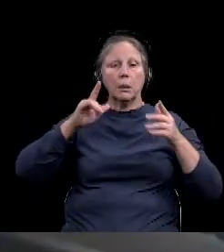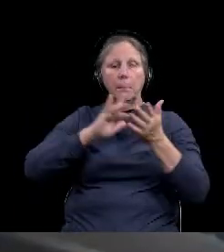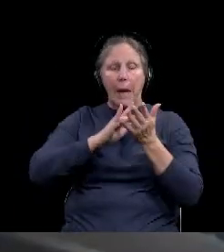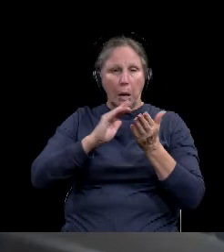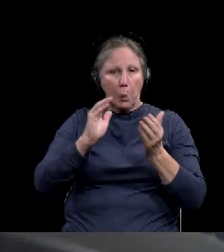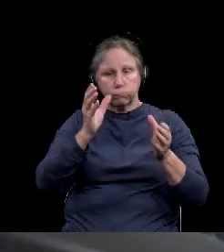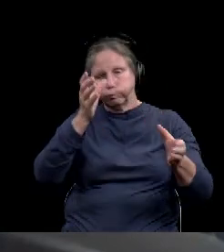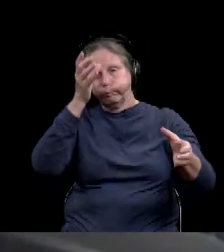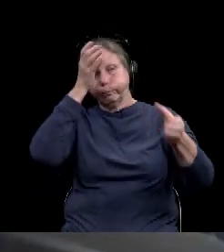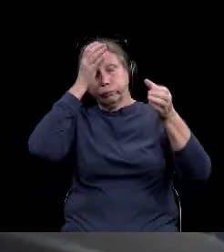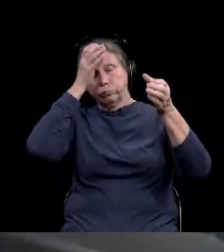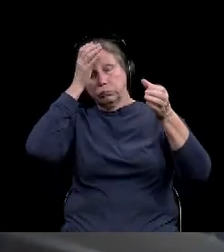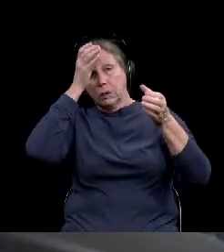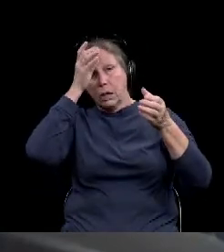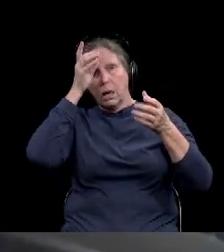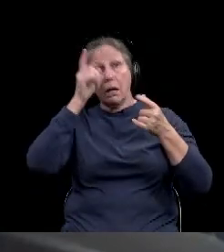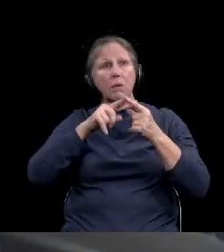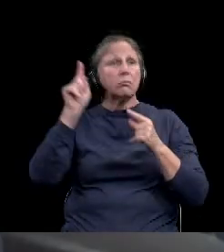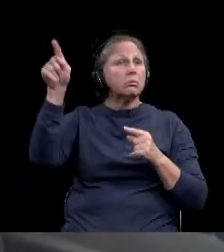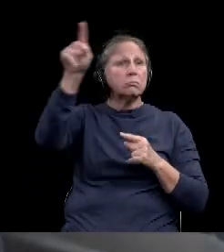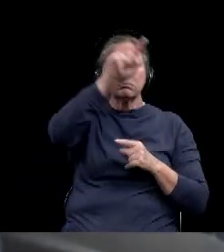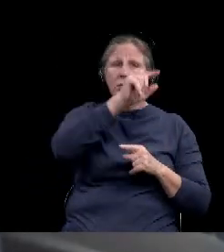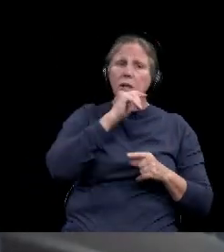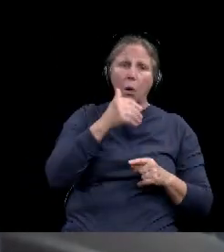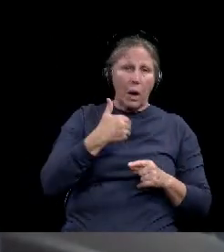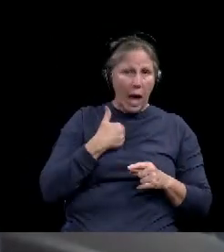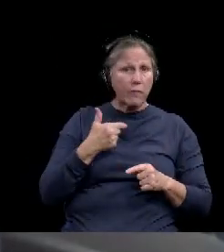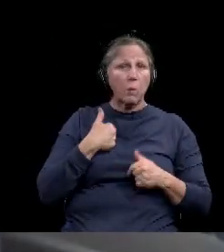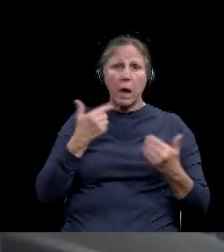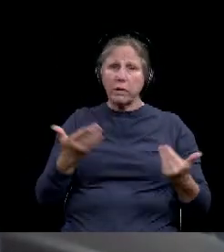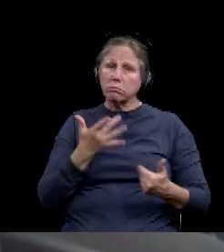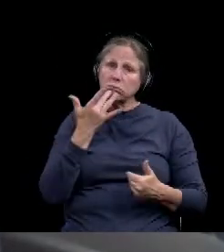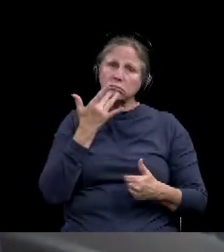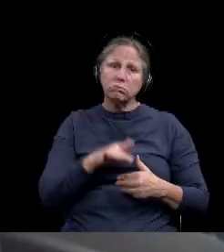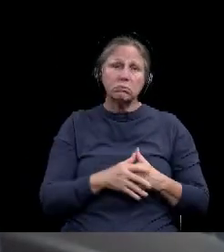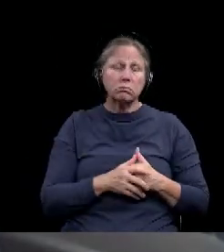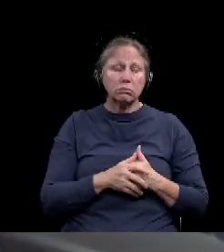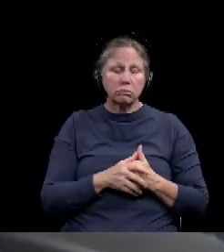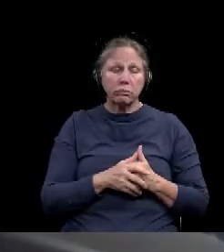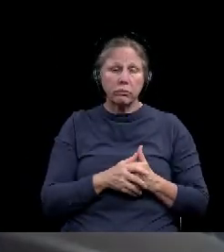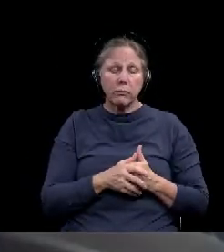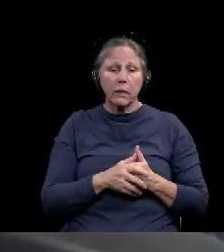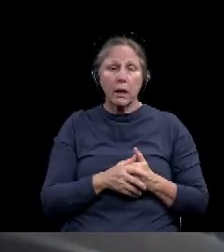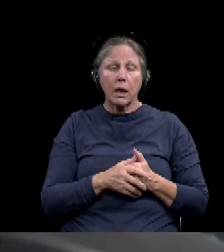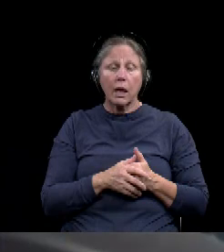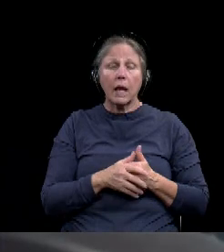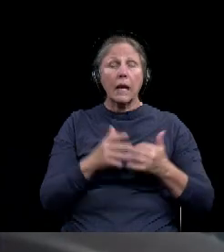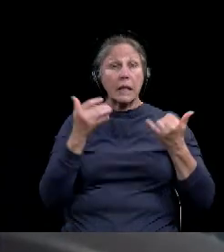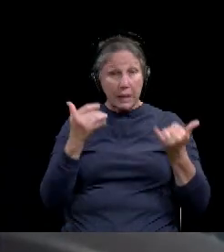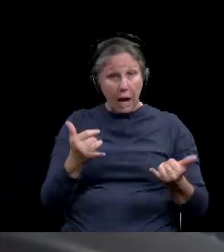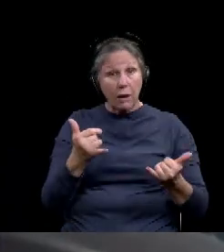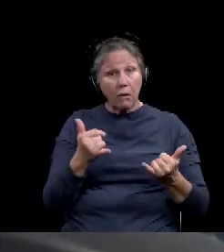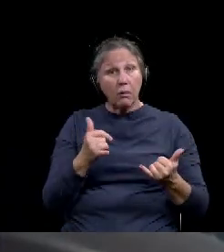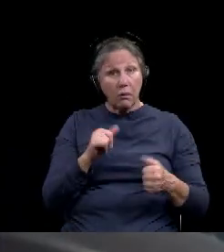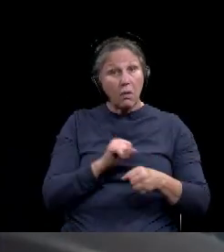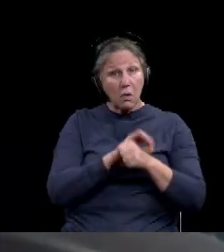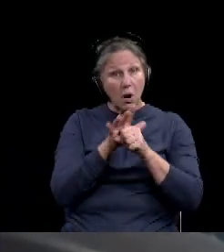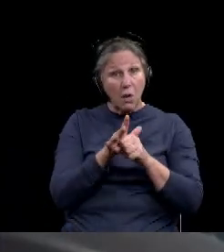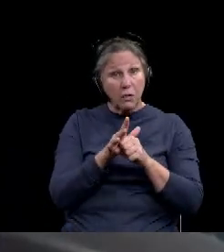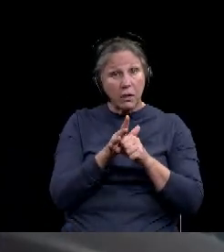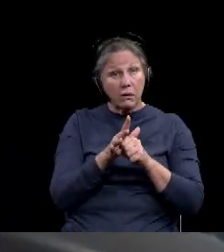community that a lot of communities don't have. And so, you know, we're pretty bummed out about having to deal with this, uh,